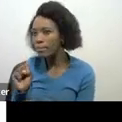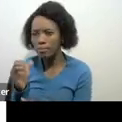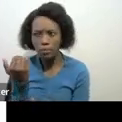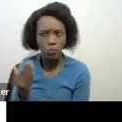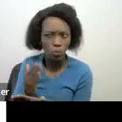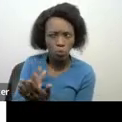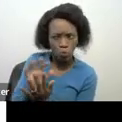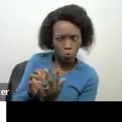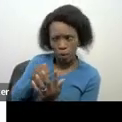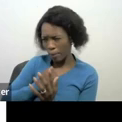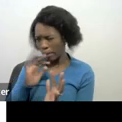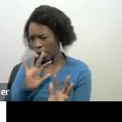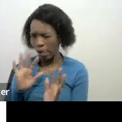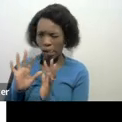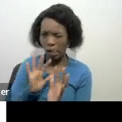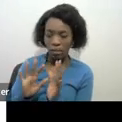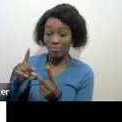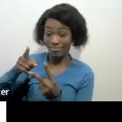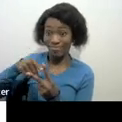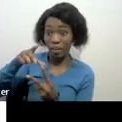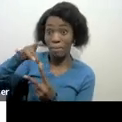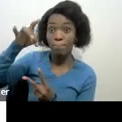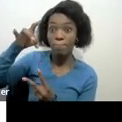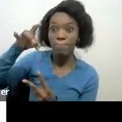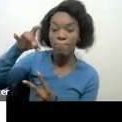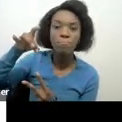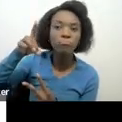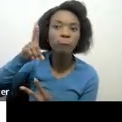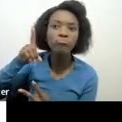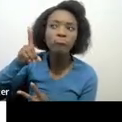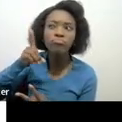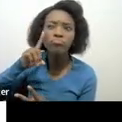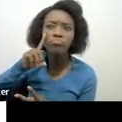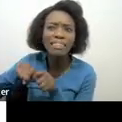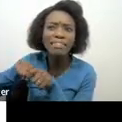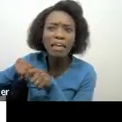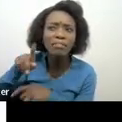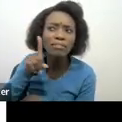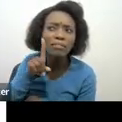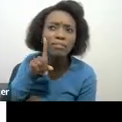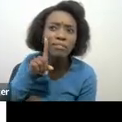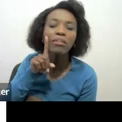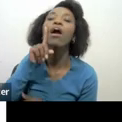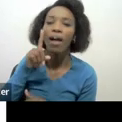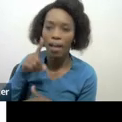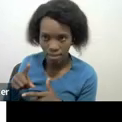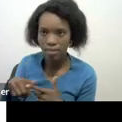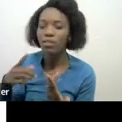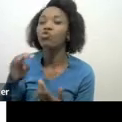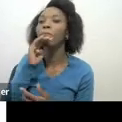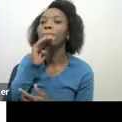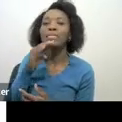story so you can actually select there and say let me test these people first and then you can do an anonymous